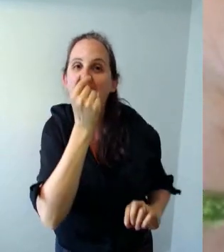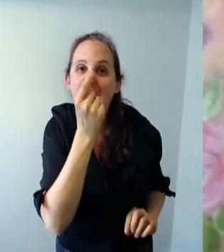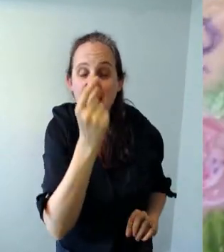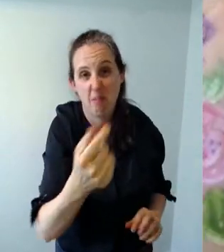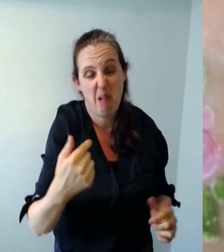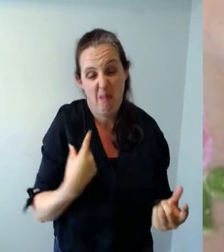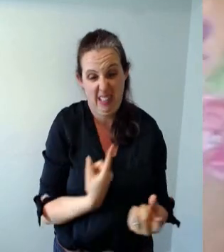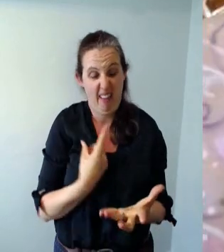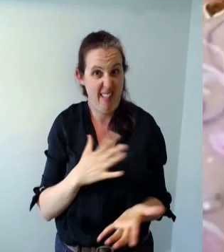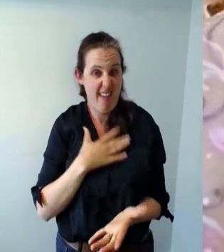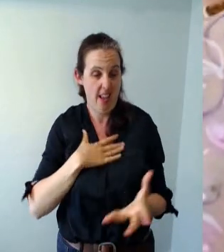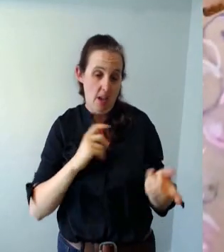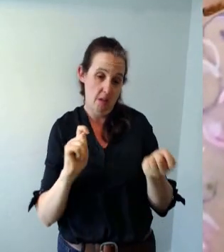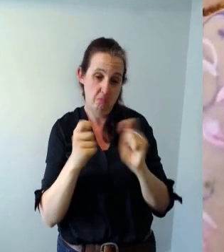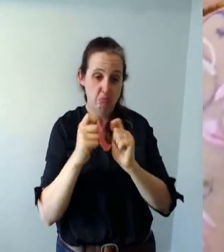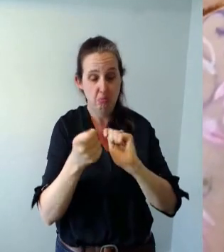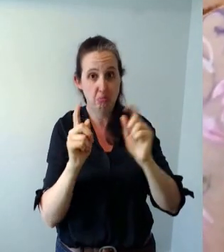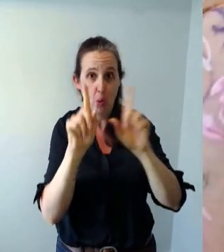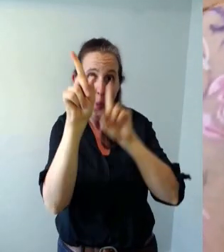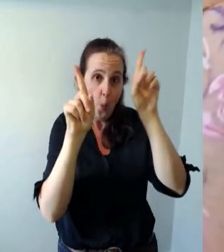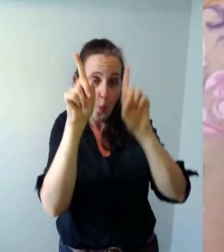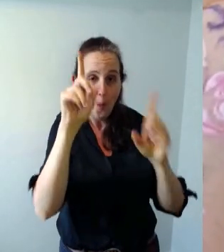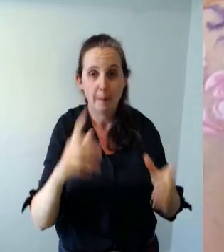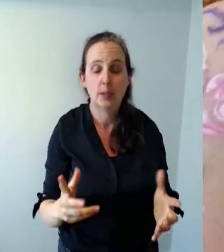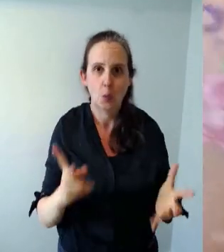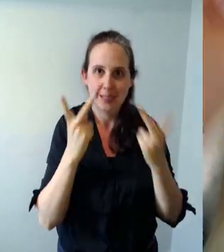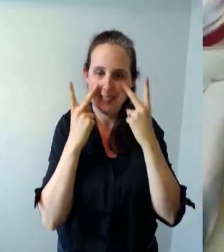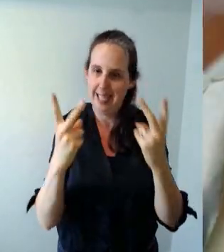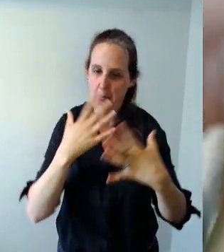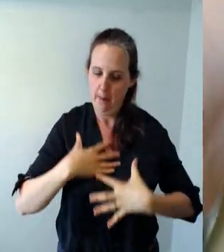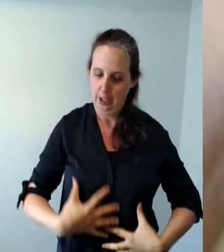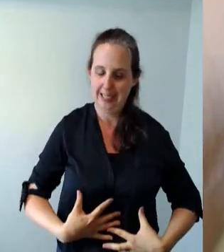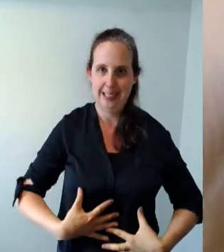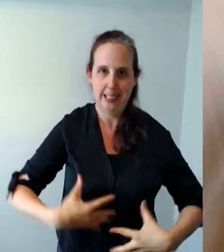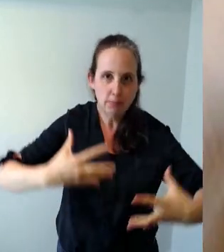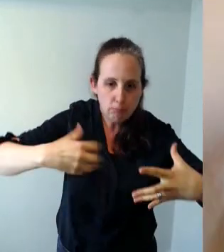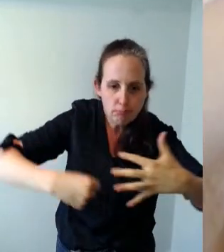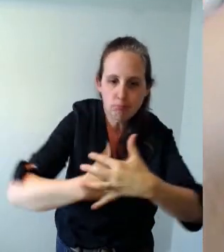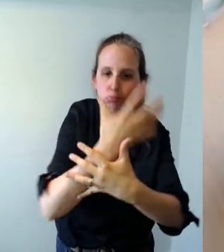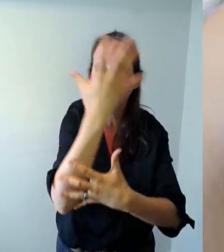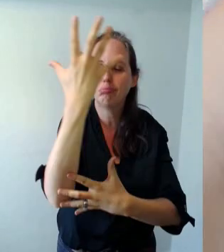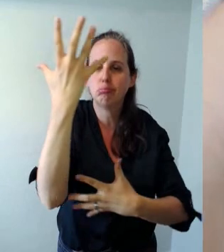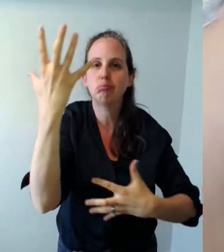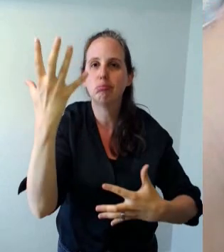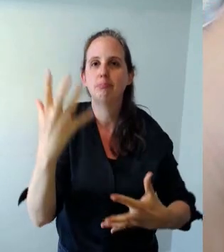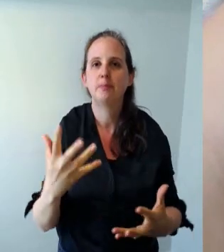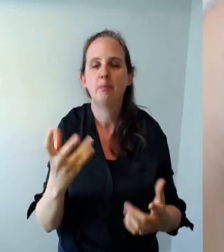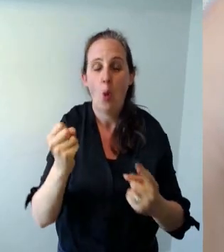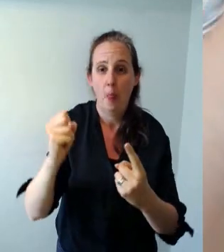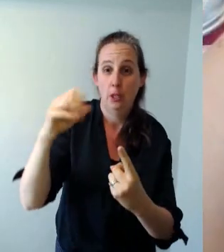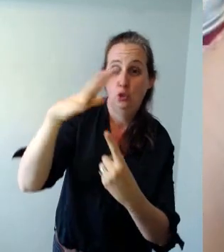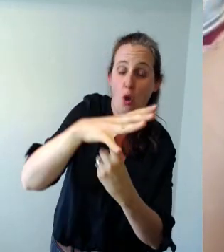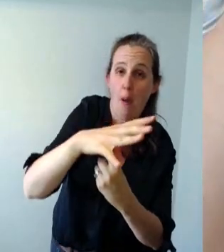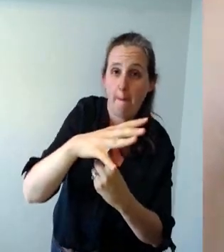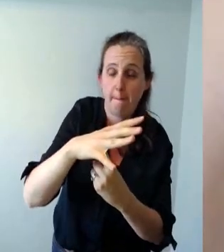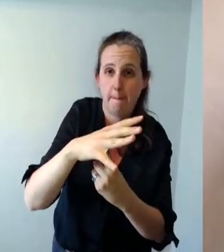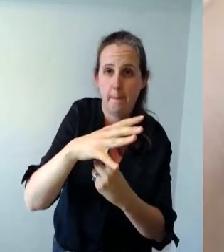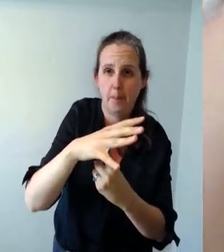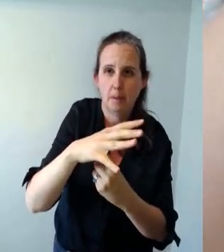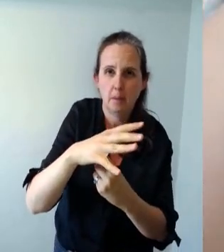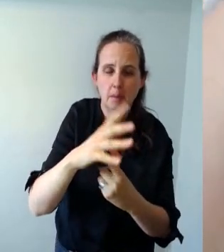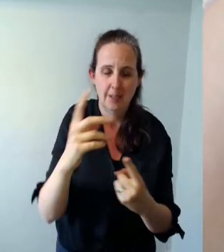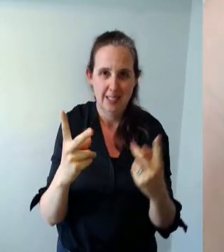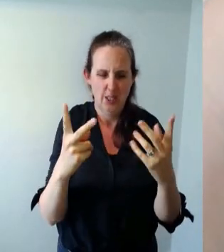can see we've got a little body coming on now on the top one to stop them all sliding